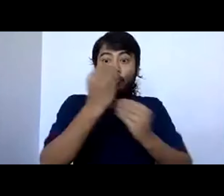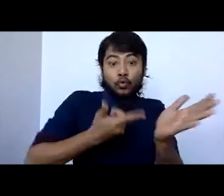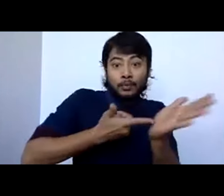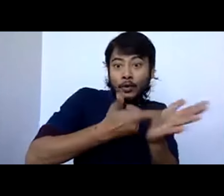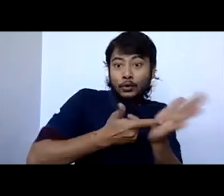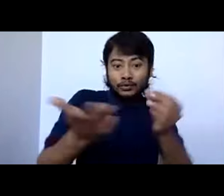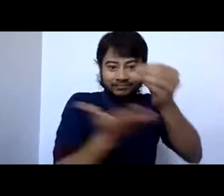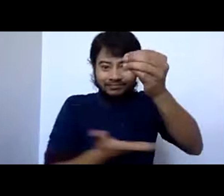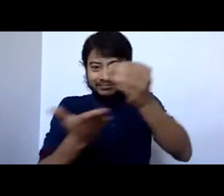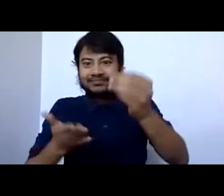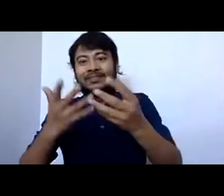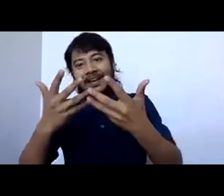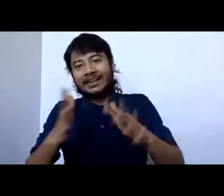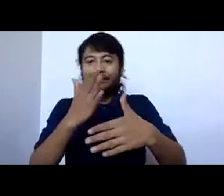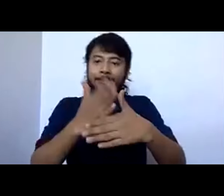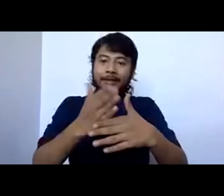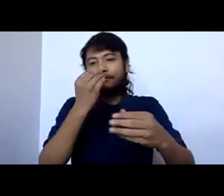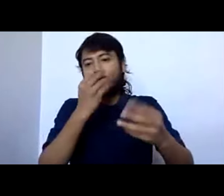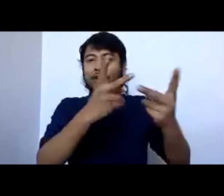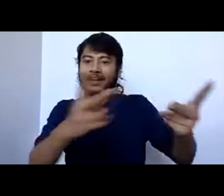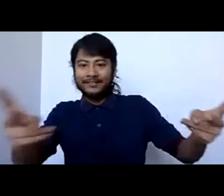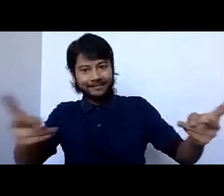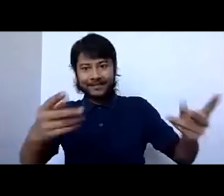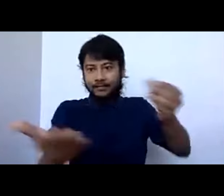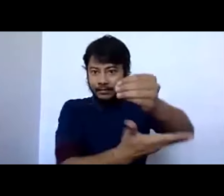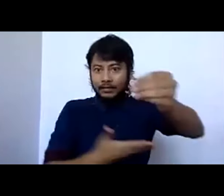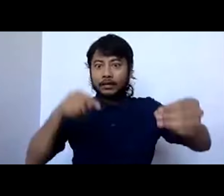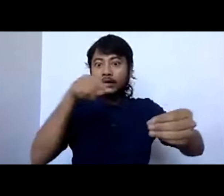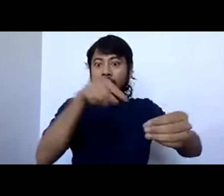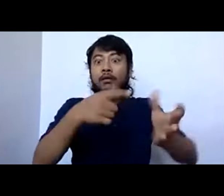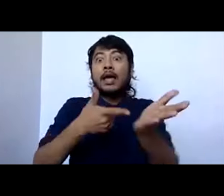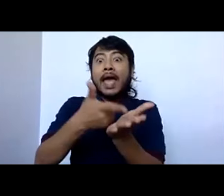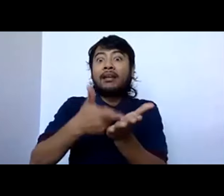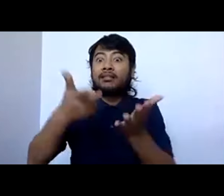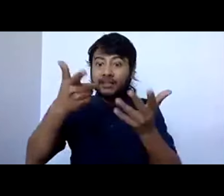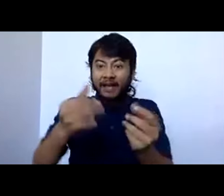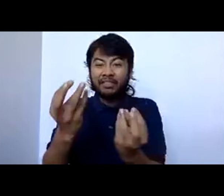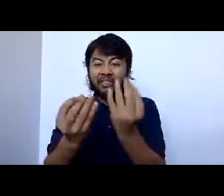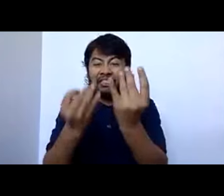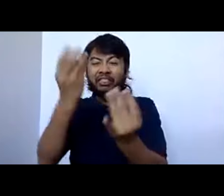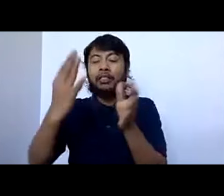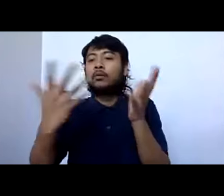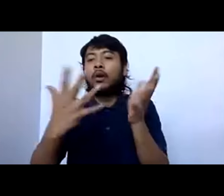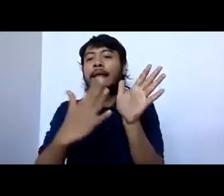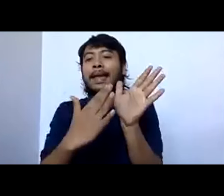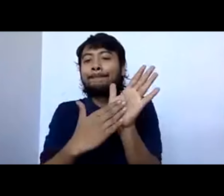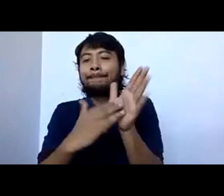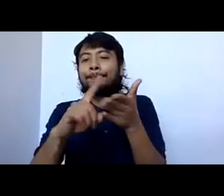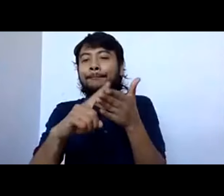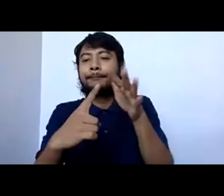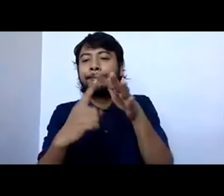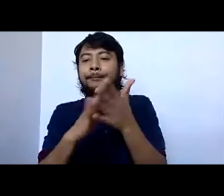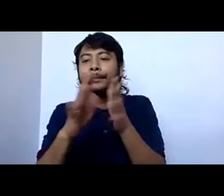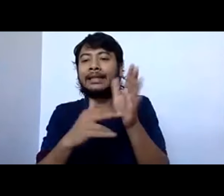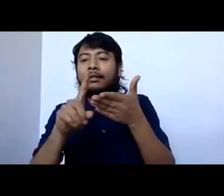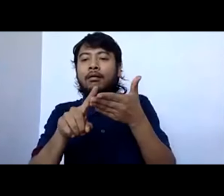it. And that's why we've invested in research to reduce agricultural methane. We became the first country in the world to legislate